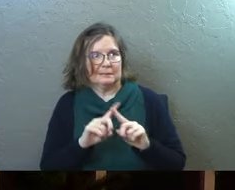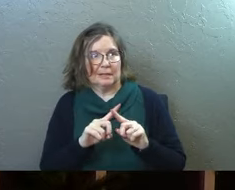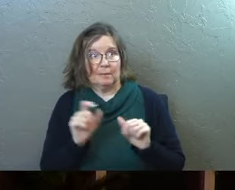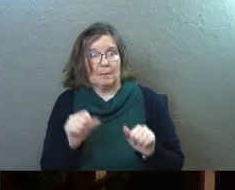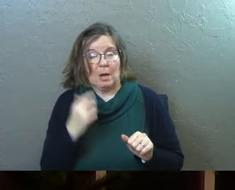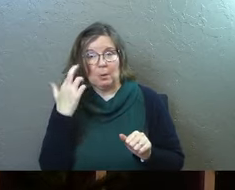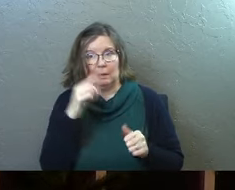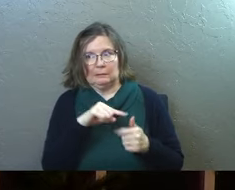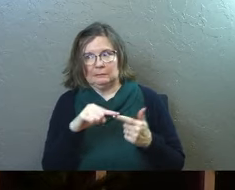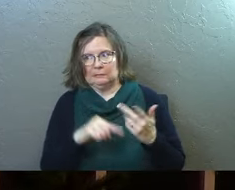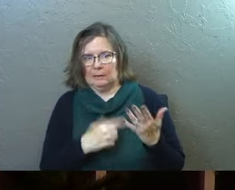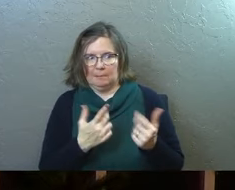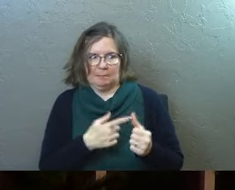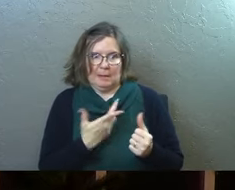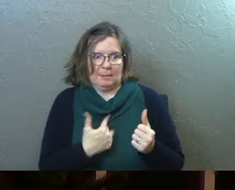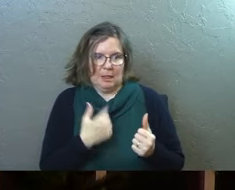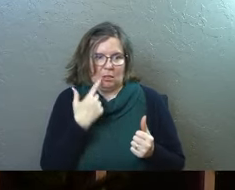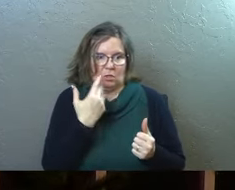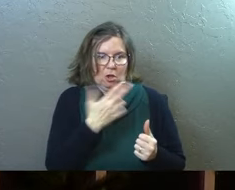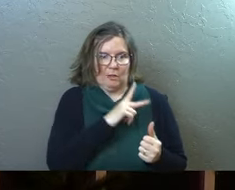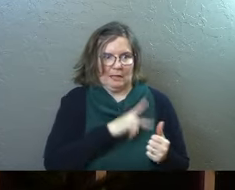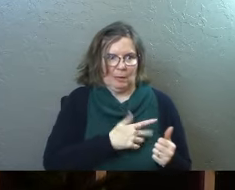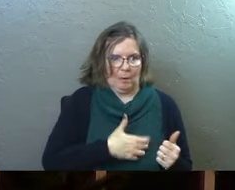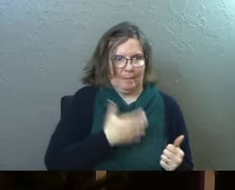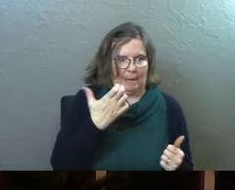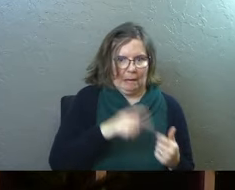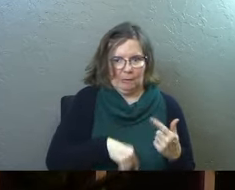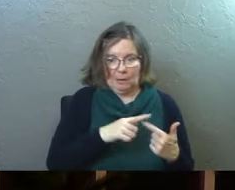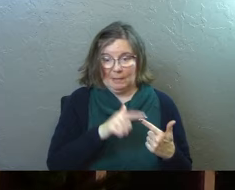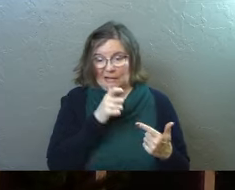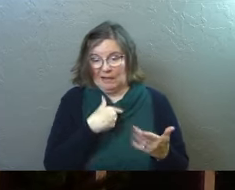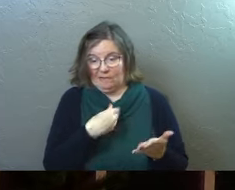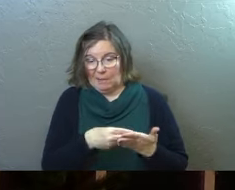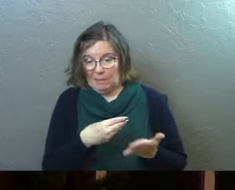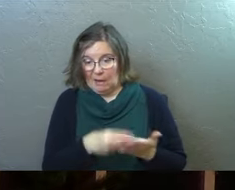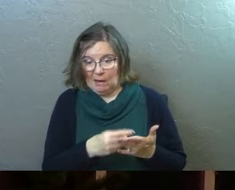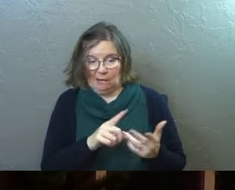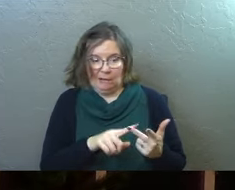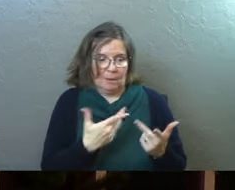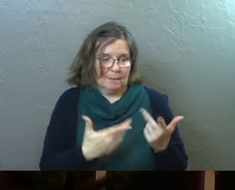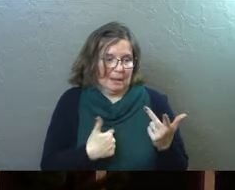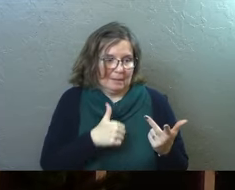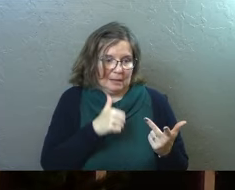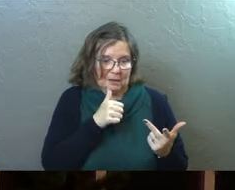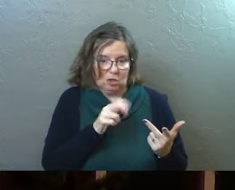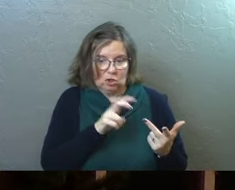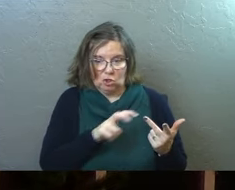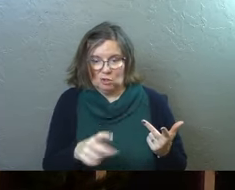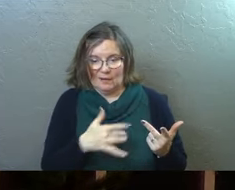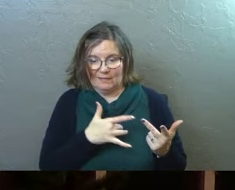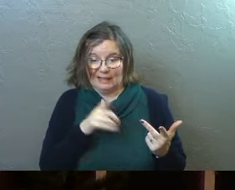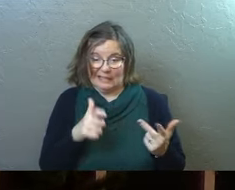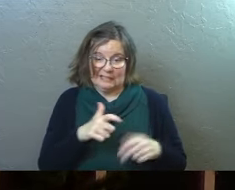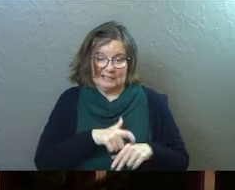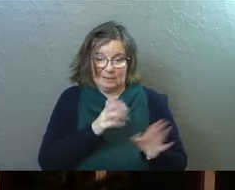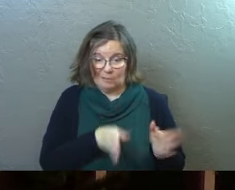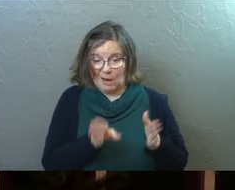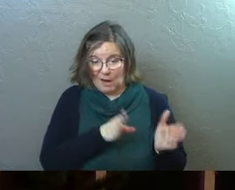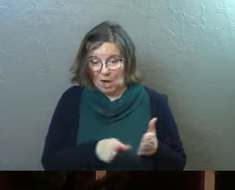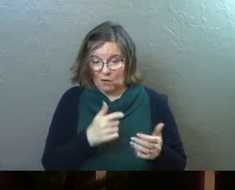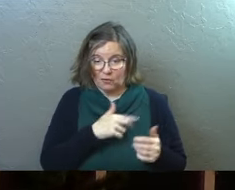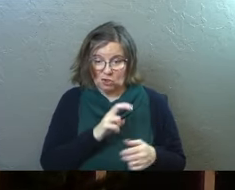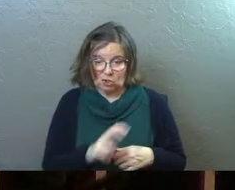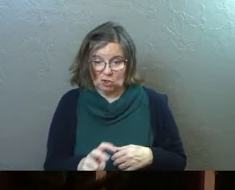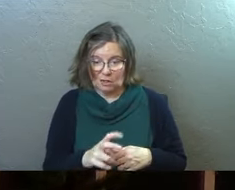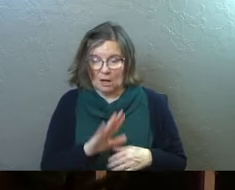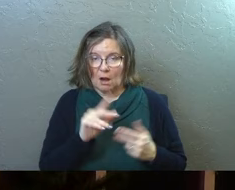these possible reasons. Like maybe they thought Herod would be mad or maybe they didn't have the money or, or maybe the journey, they felt like they needed time to prepare for